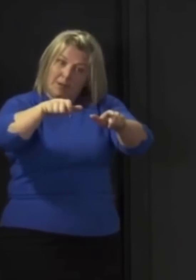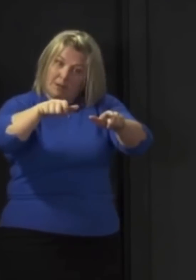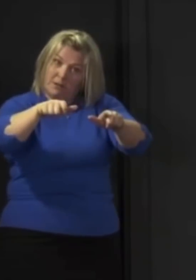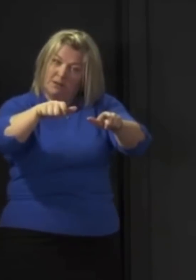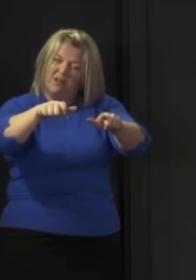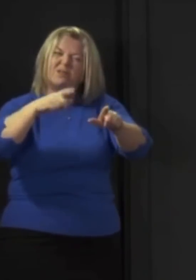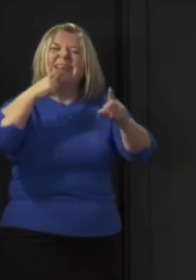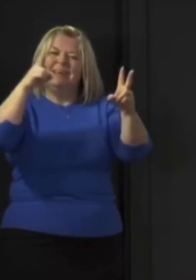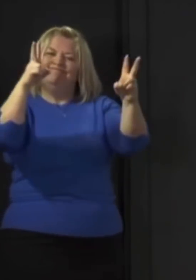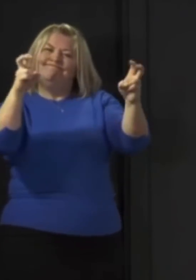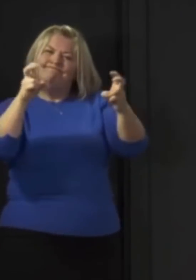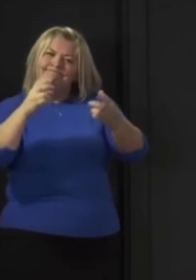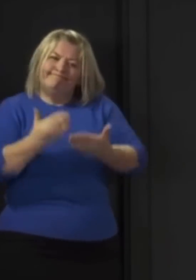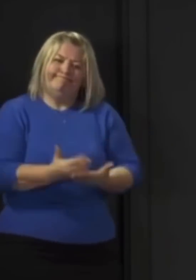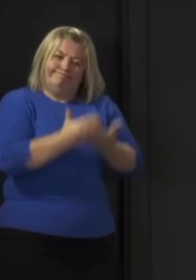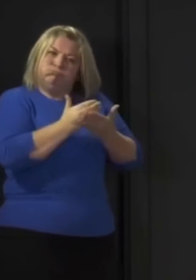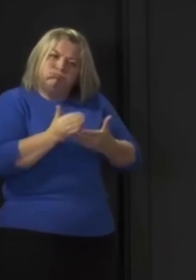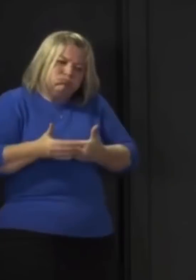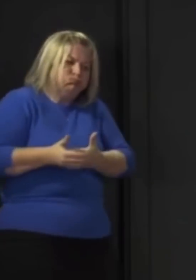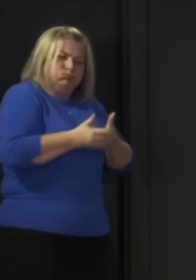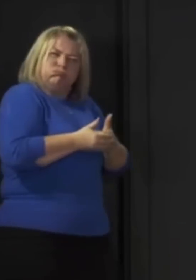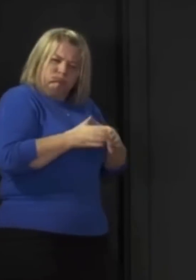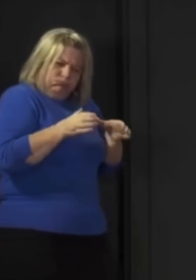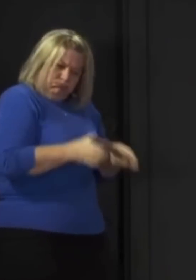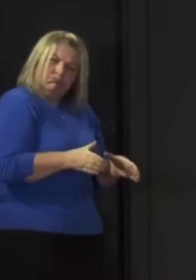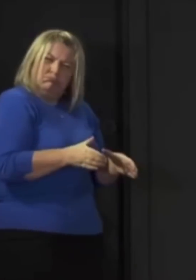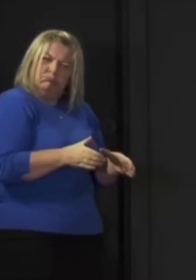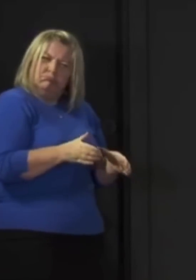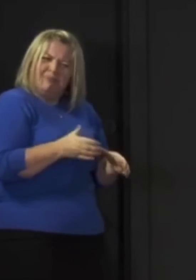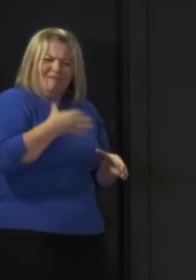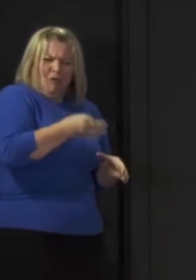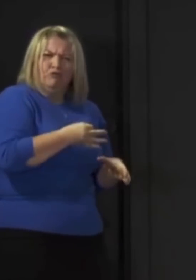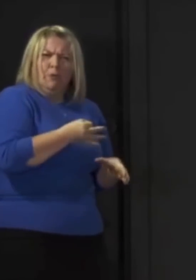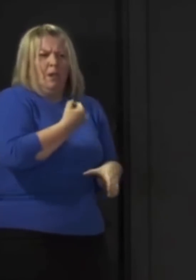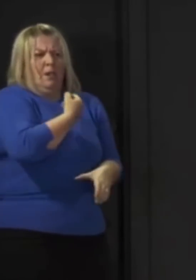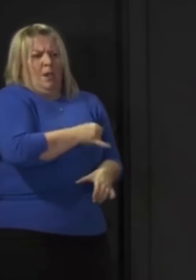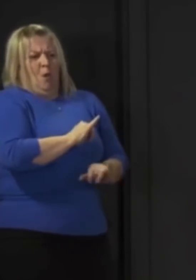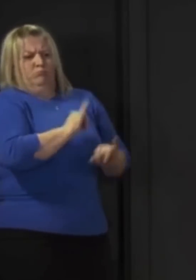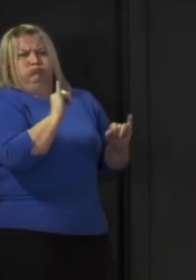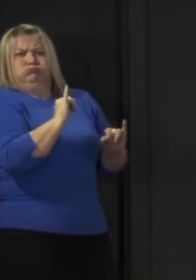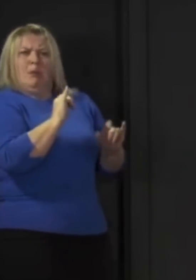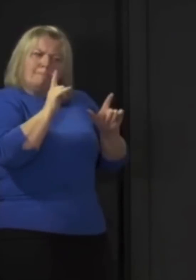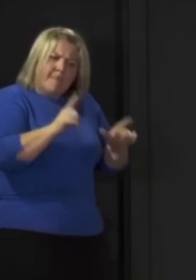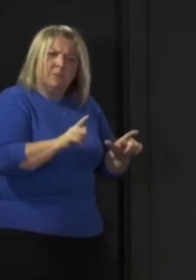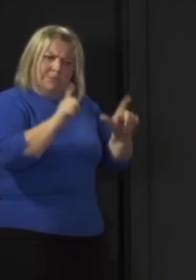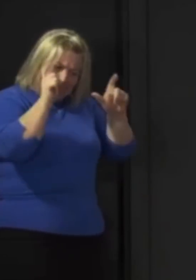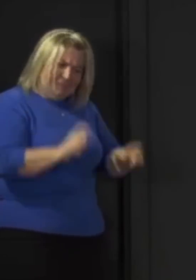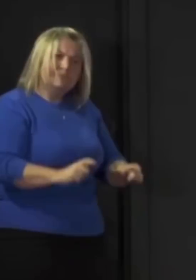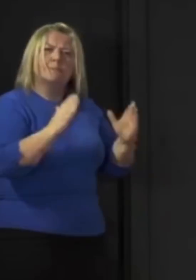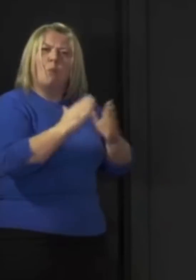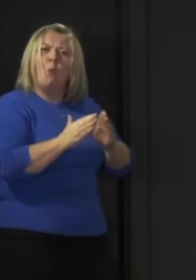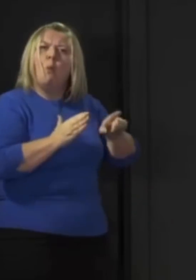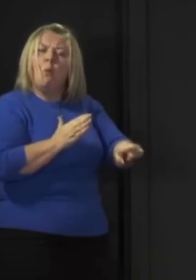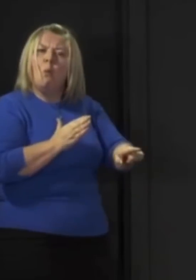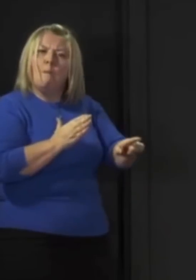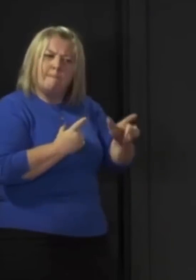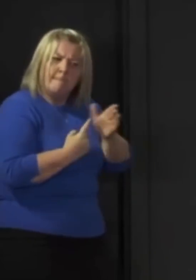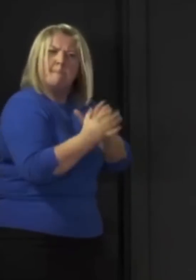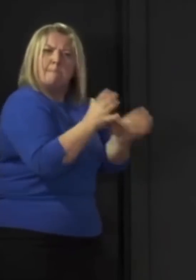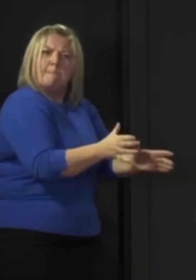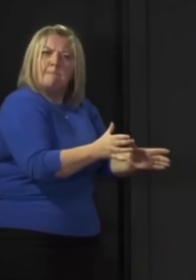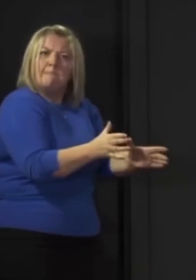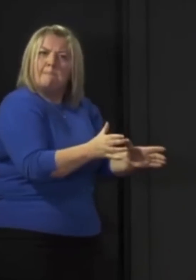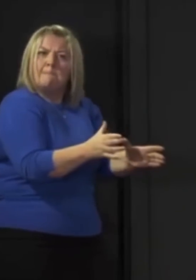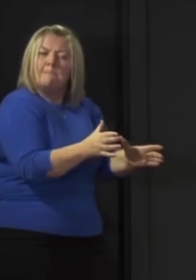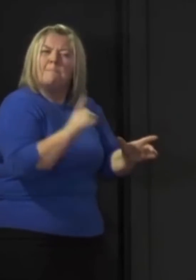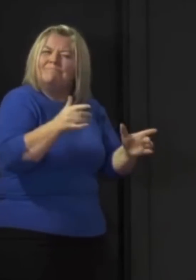want to thank every one of yous for staying in the house. Yous are all doing fucking amazing, because you all know, if you go out, we're all going to die. On a